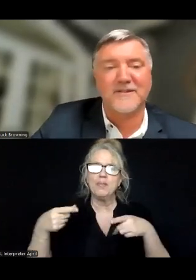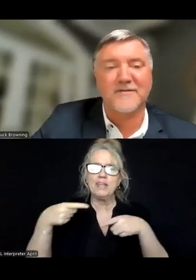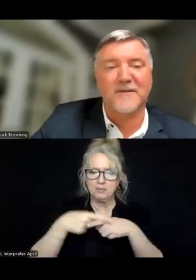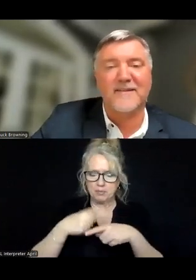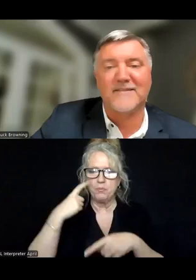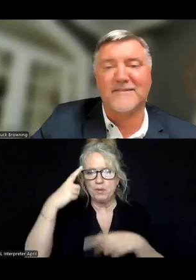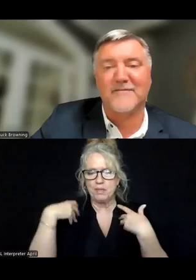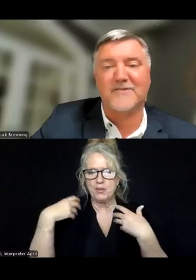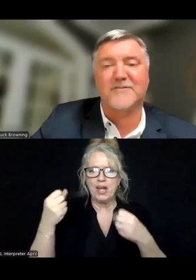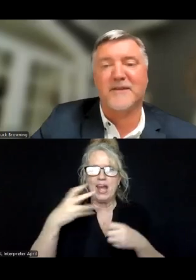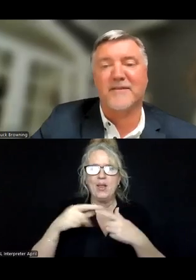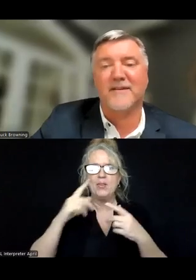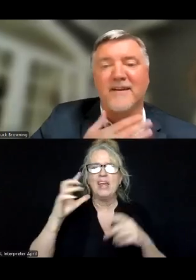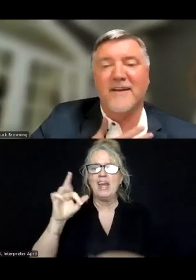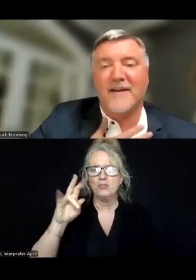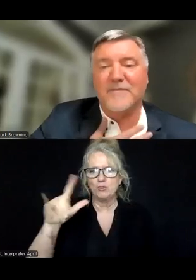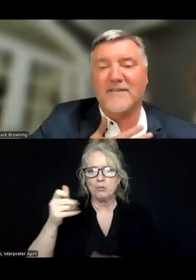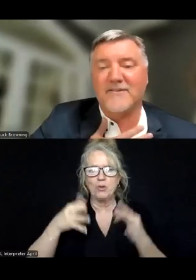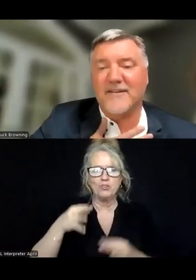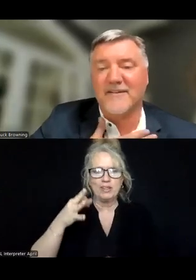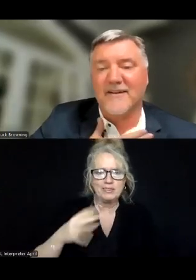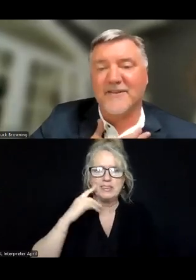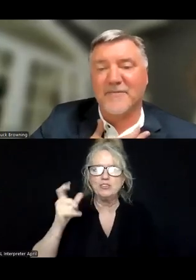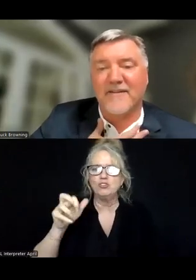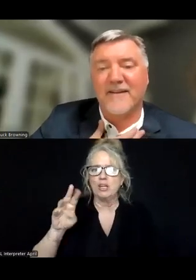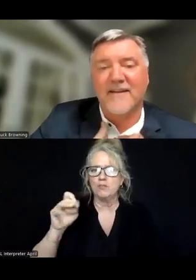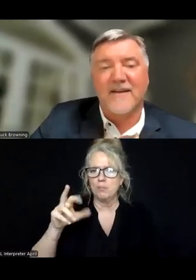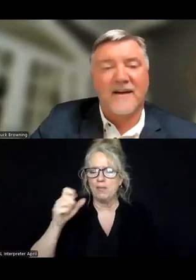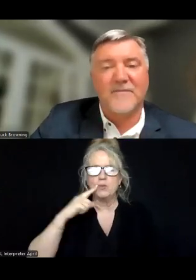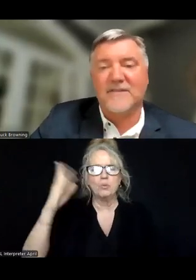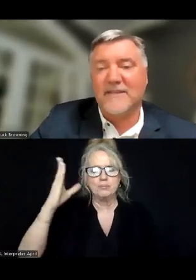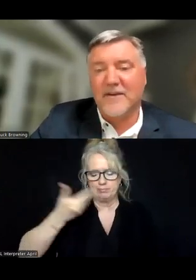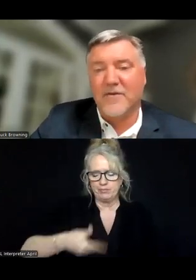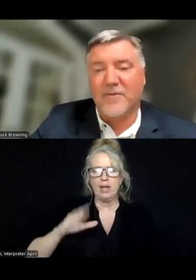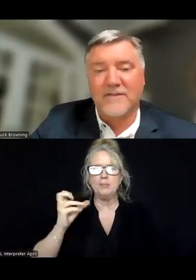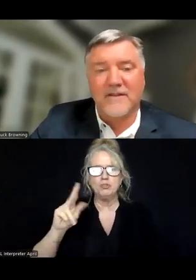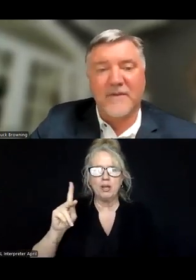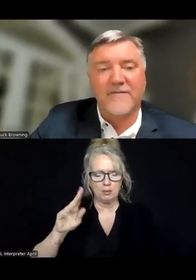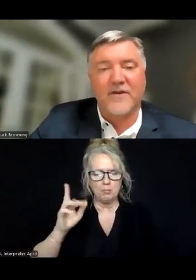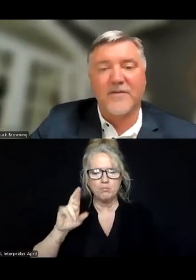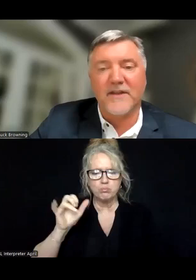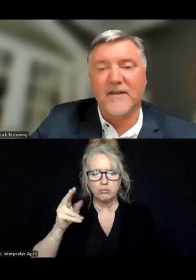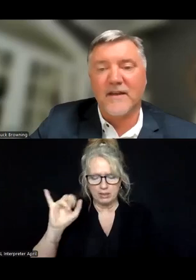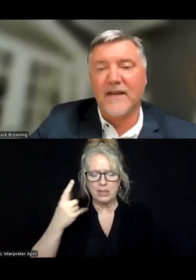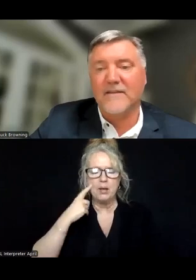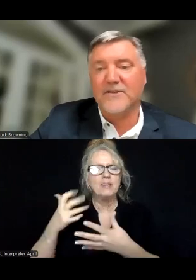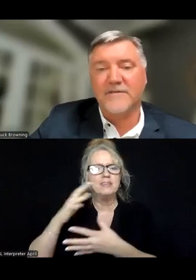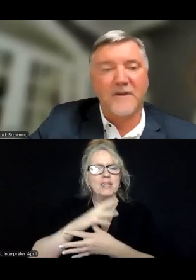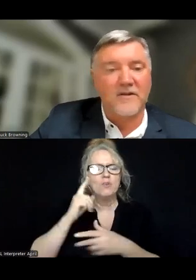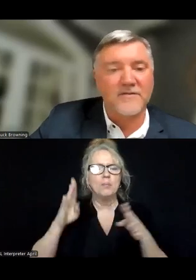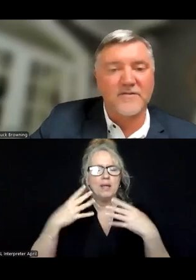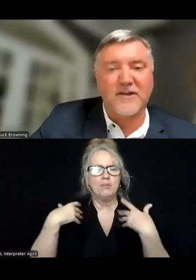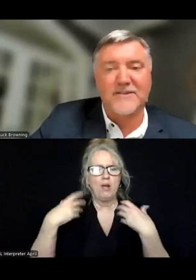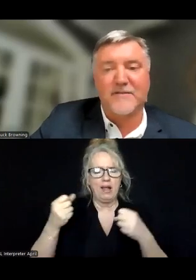justice with Jennifer Mathis as our featured speaker. I'm Dr. Chuck Browning. I'm the CEO and President of Behavioral Health Link and